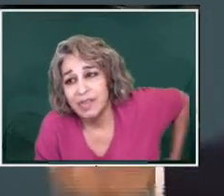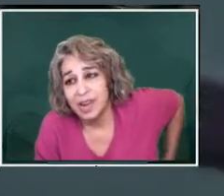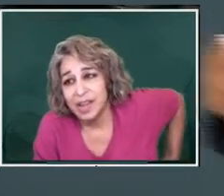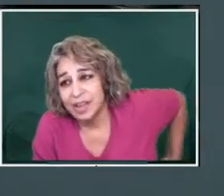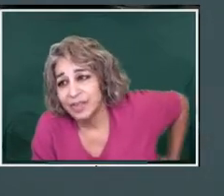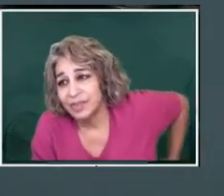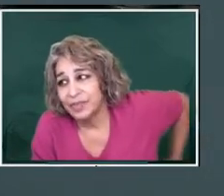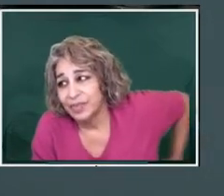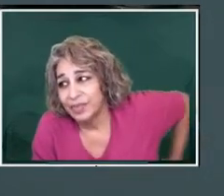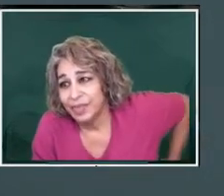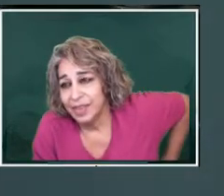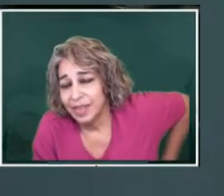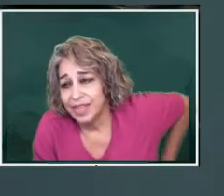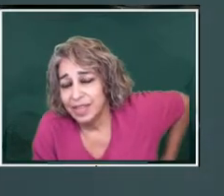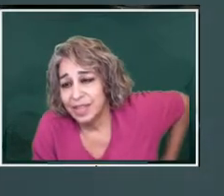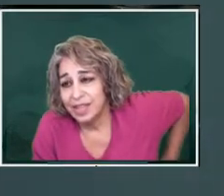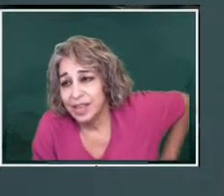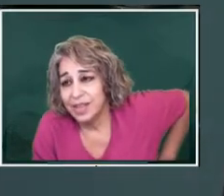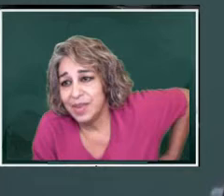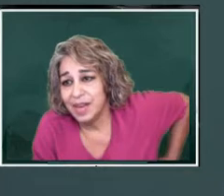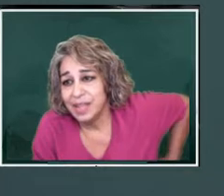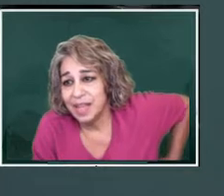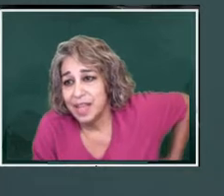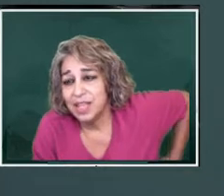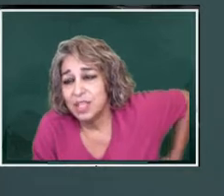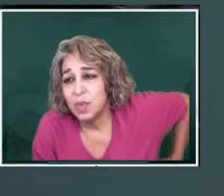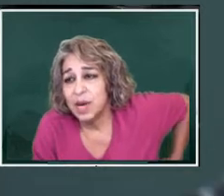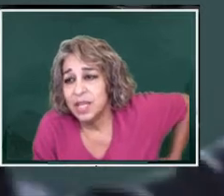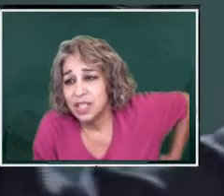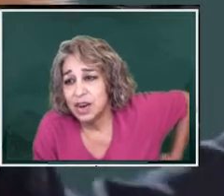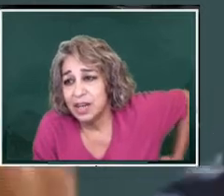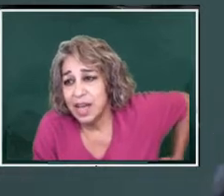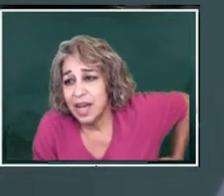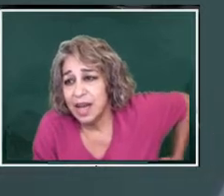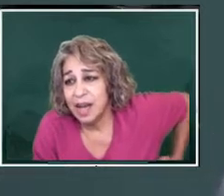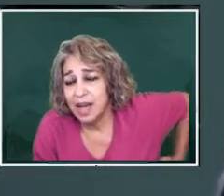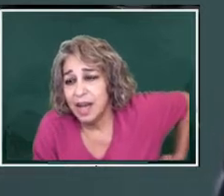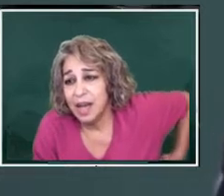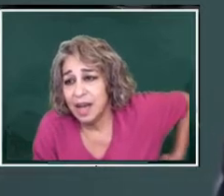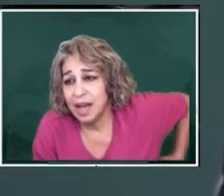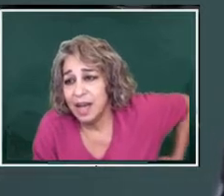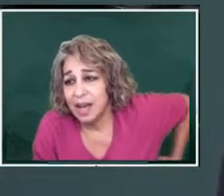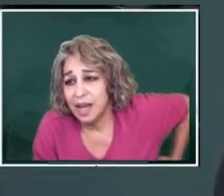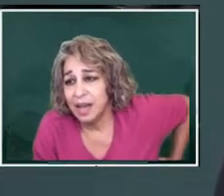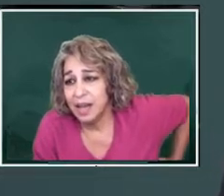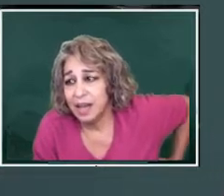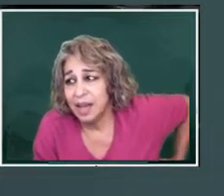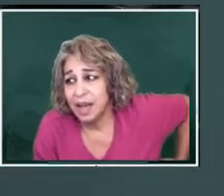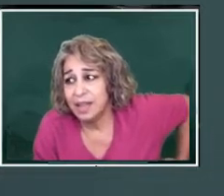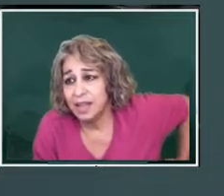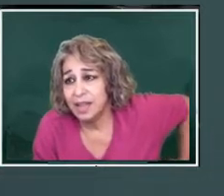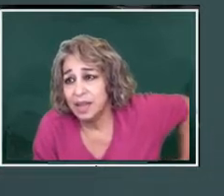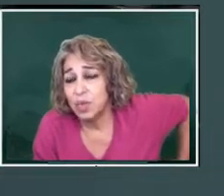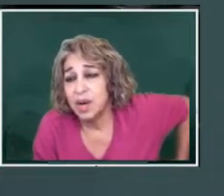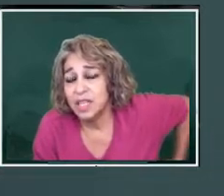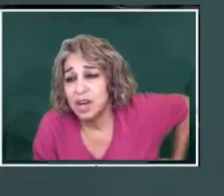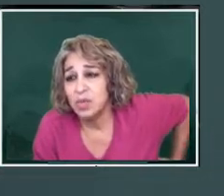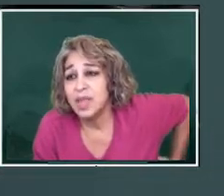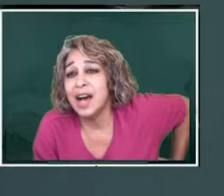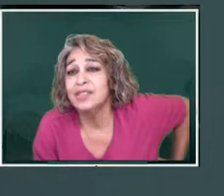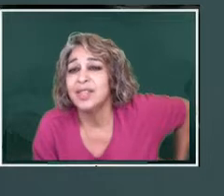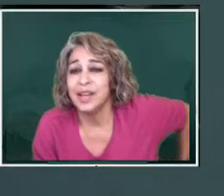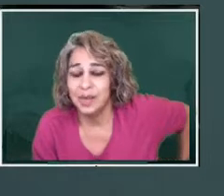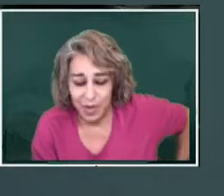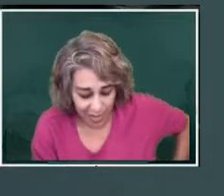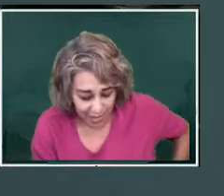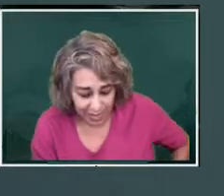the periphery to the communities. So we're going to start, um, we're going to start